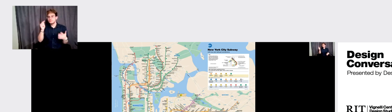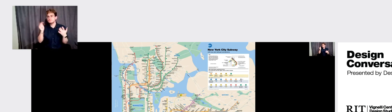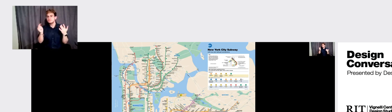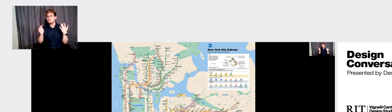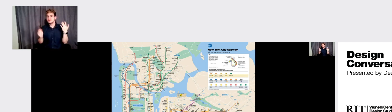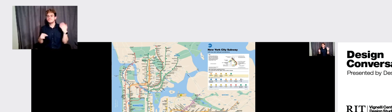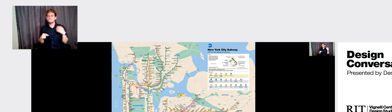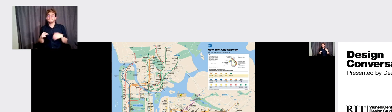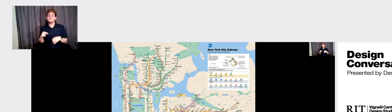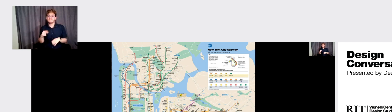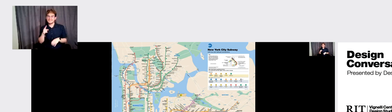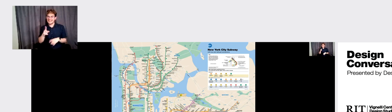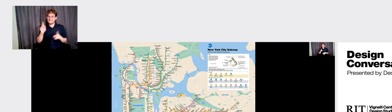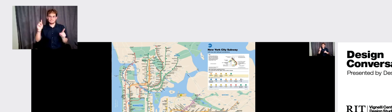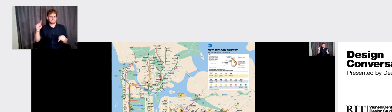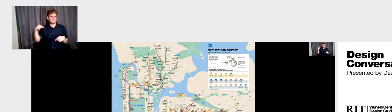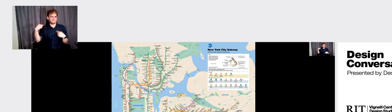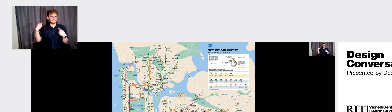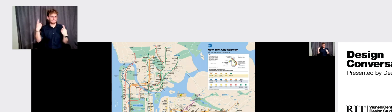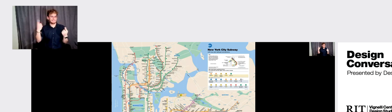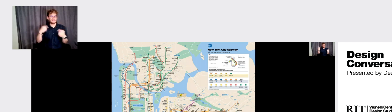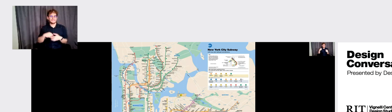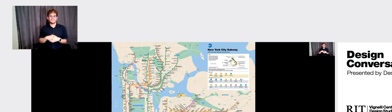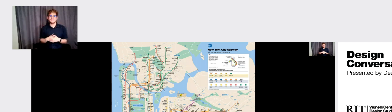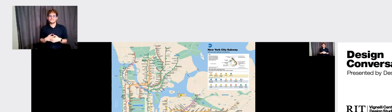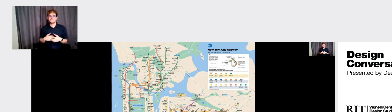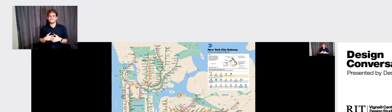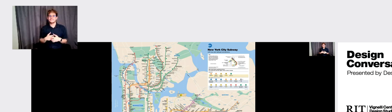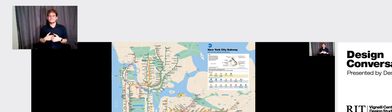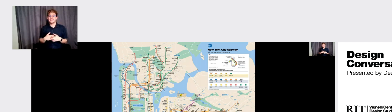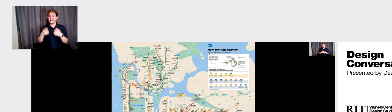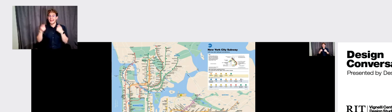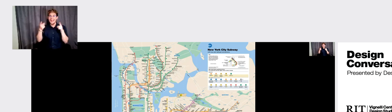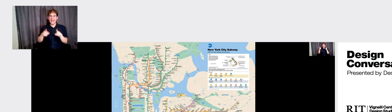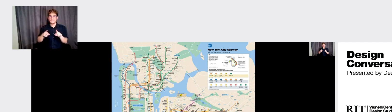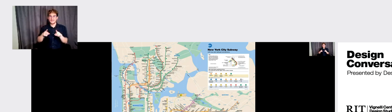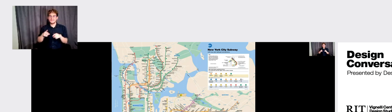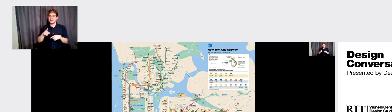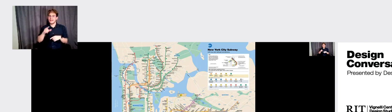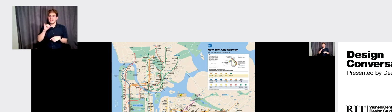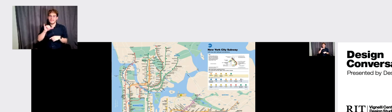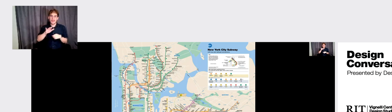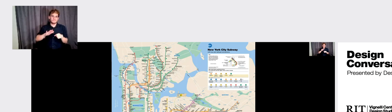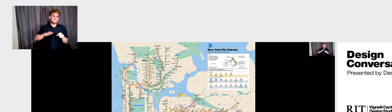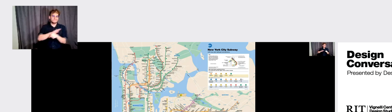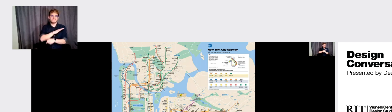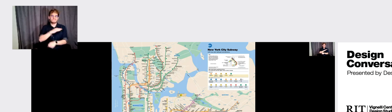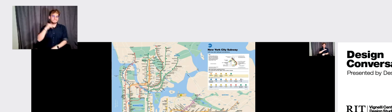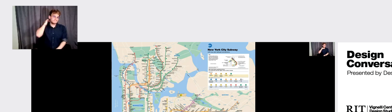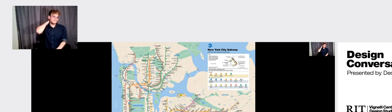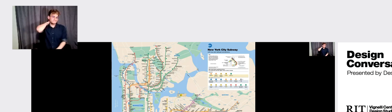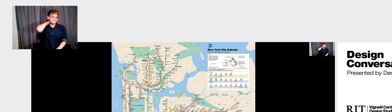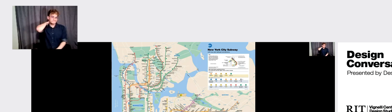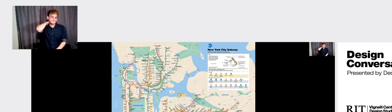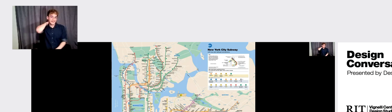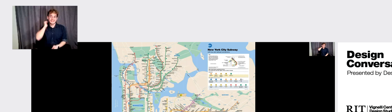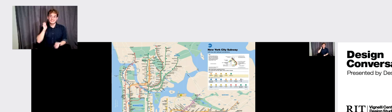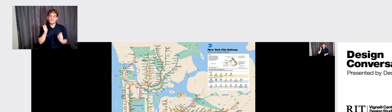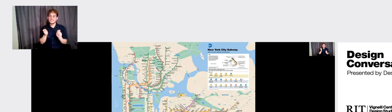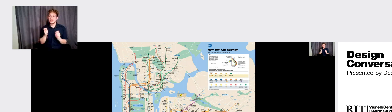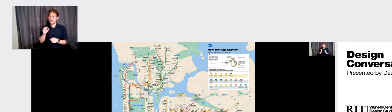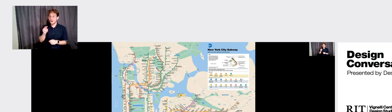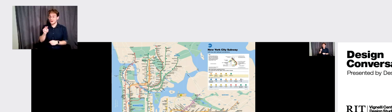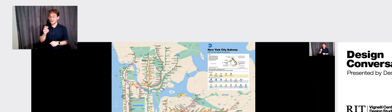forth. And it has been there for a long time. Um, what happened after this entire sort of change was that New York